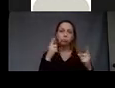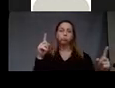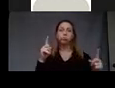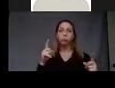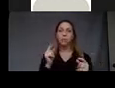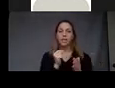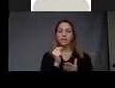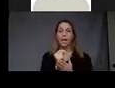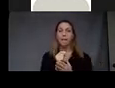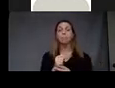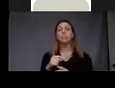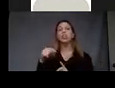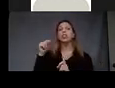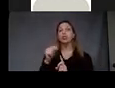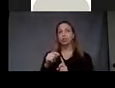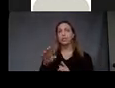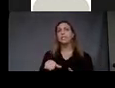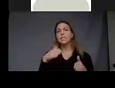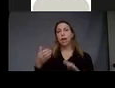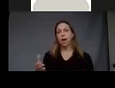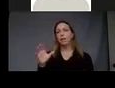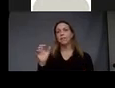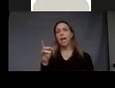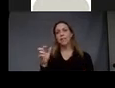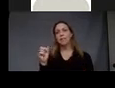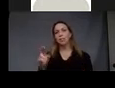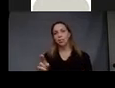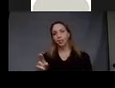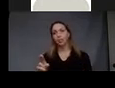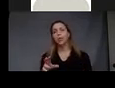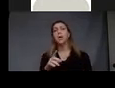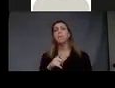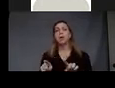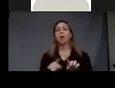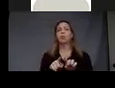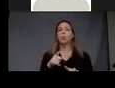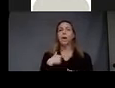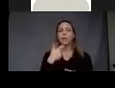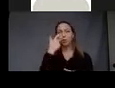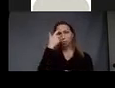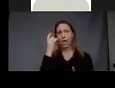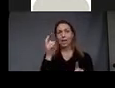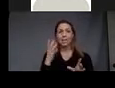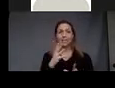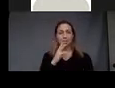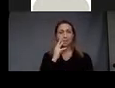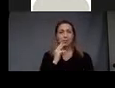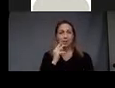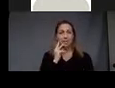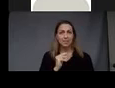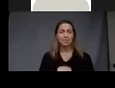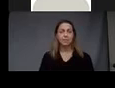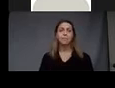of cancer secondary to a horrific traumatic experience. And again, this is kind of a meditation